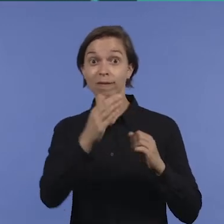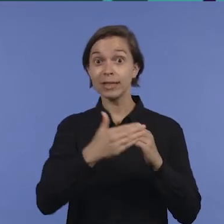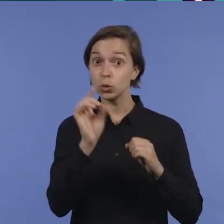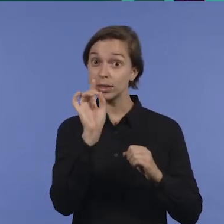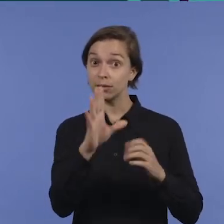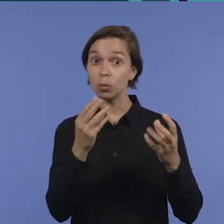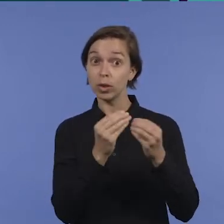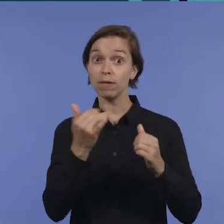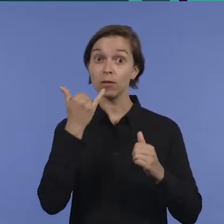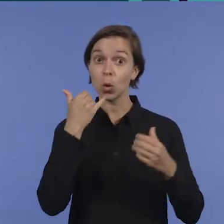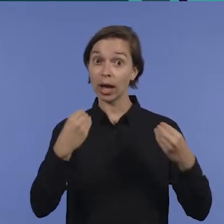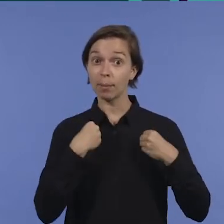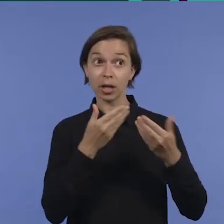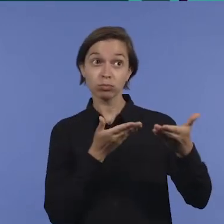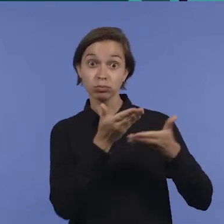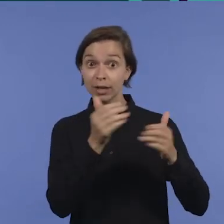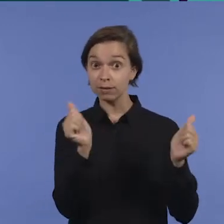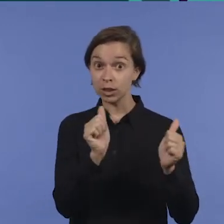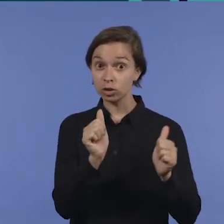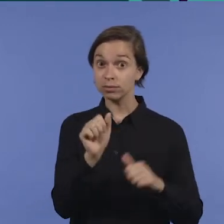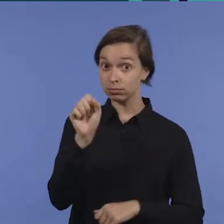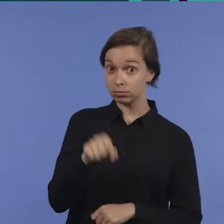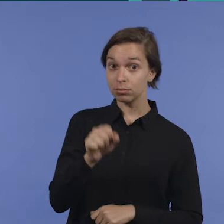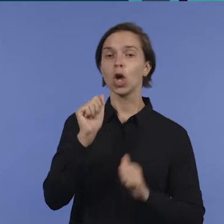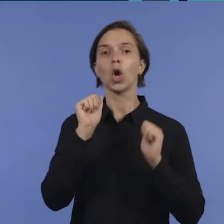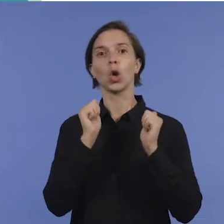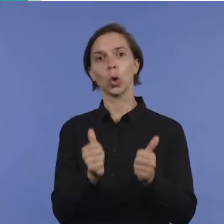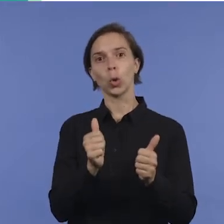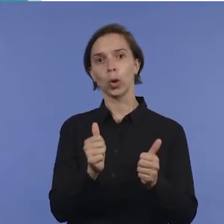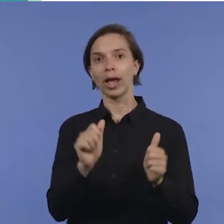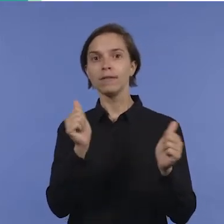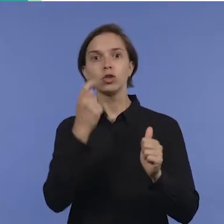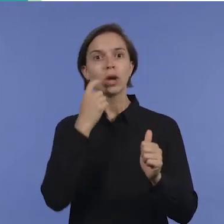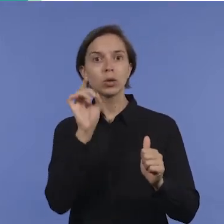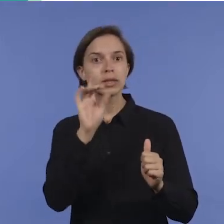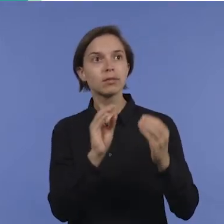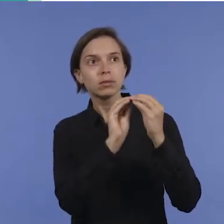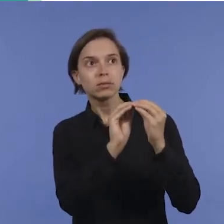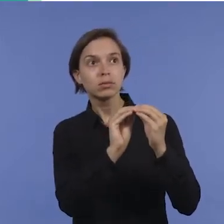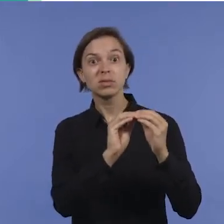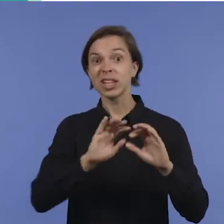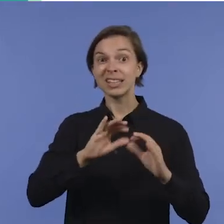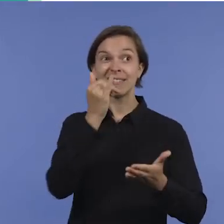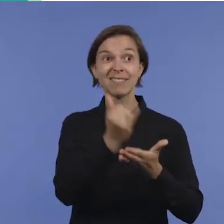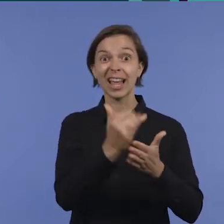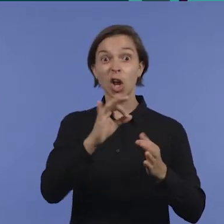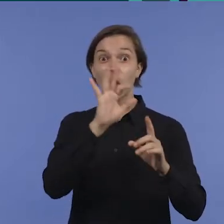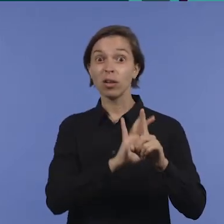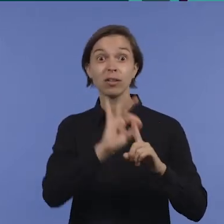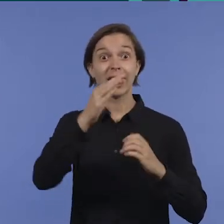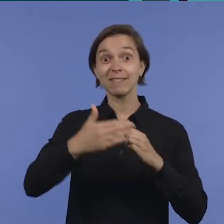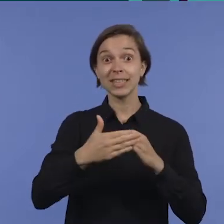good, because if you've tried to work this out with your telco first, and that hasn't fixed the problem, you can contact the